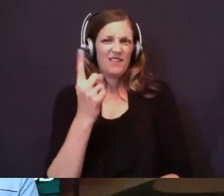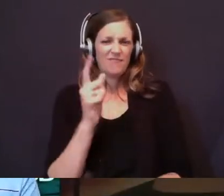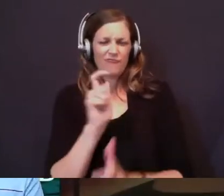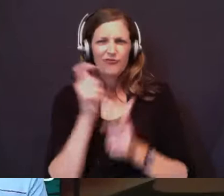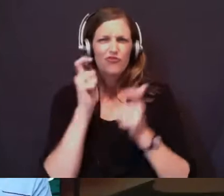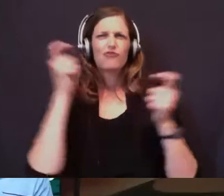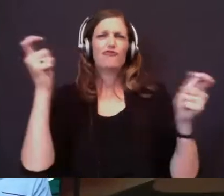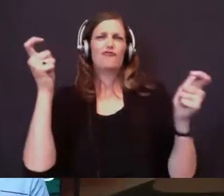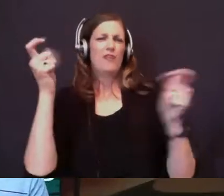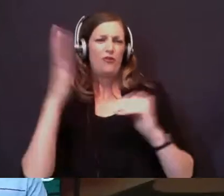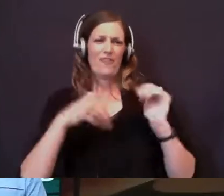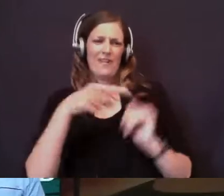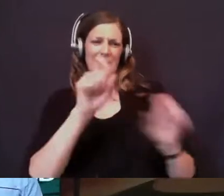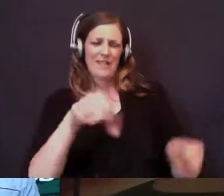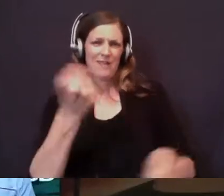understand.